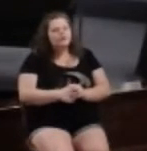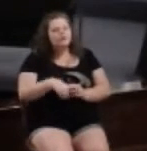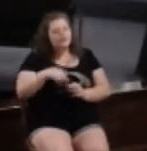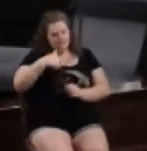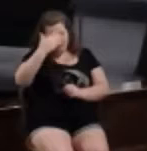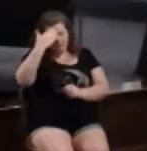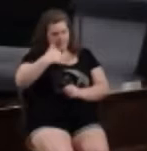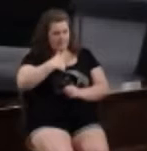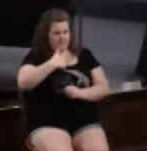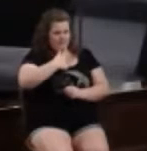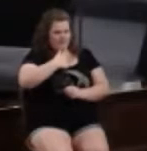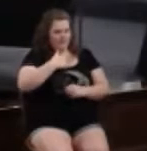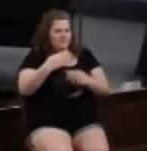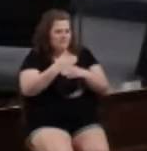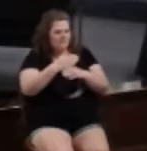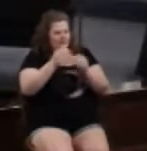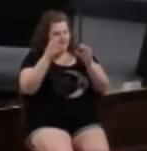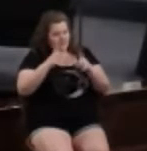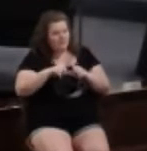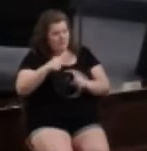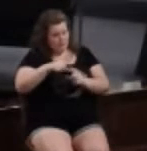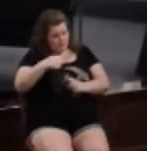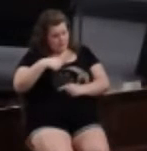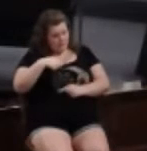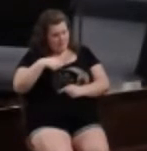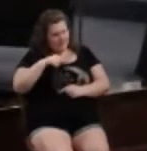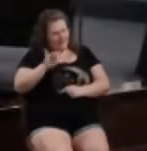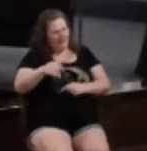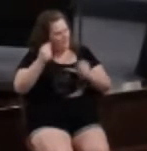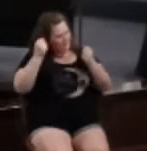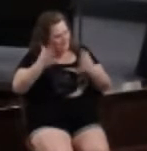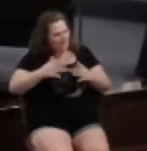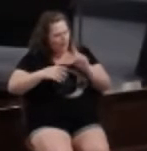a math teacher but even to me that was a lot of ones